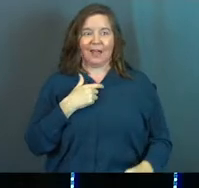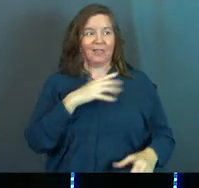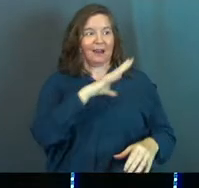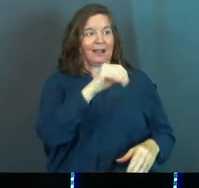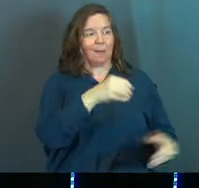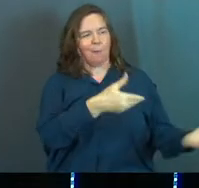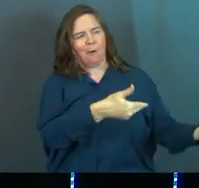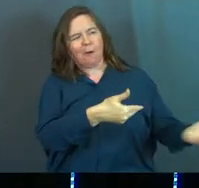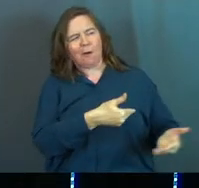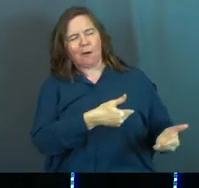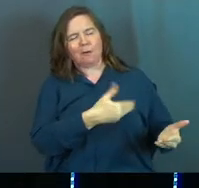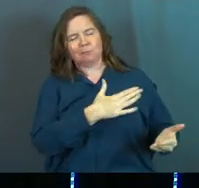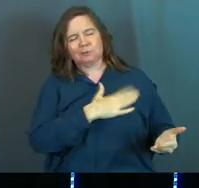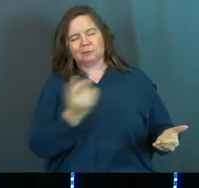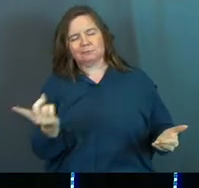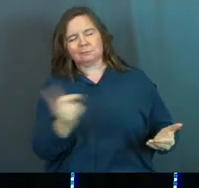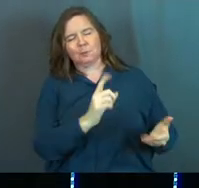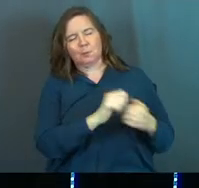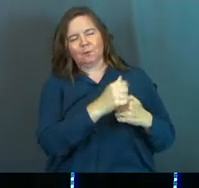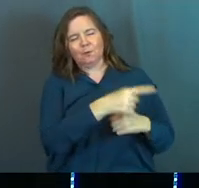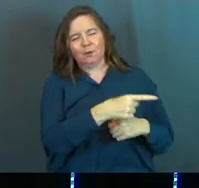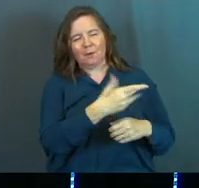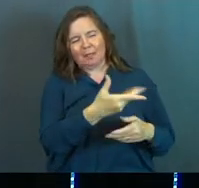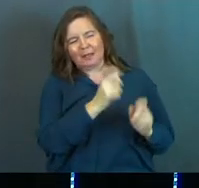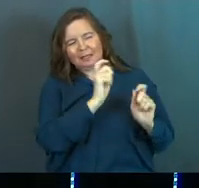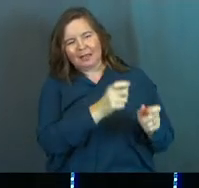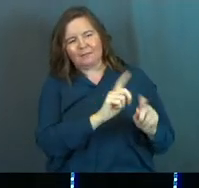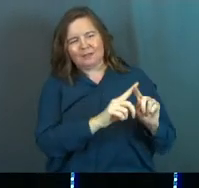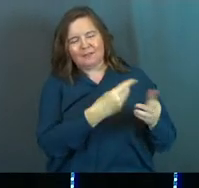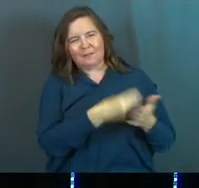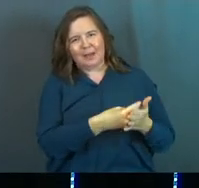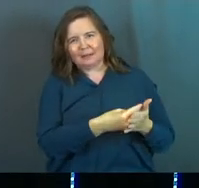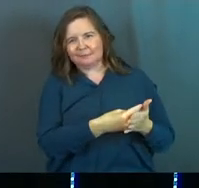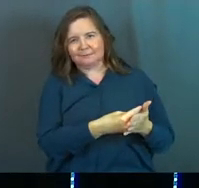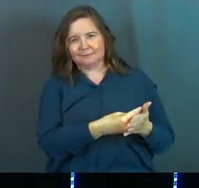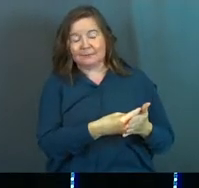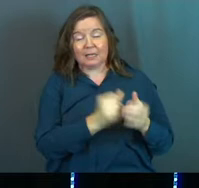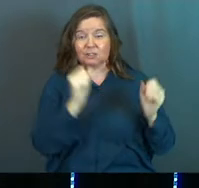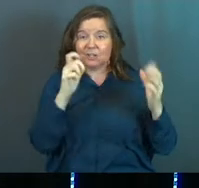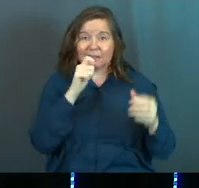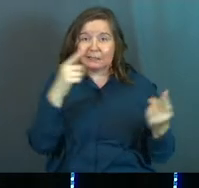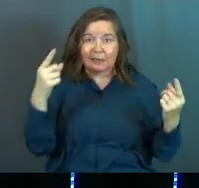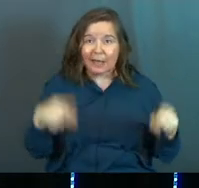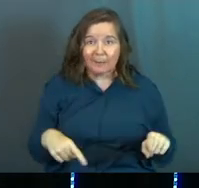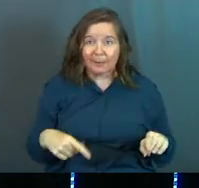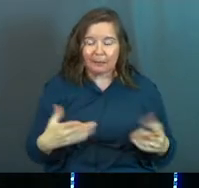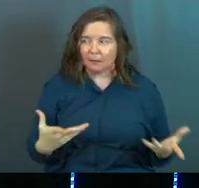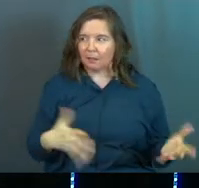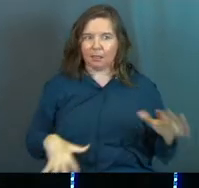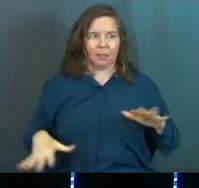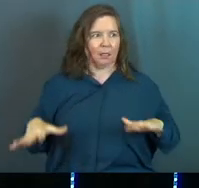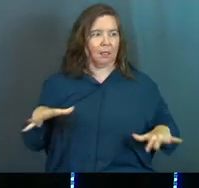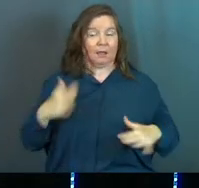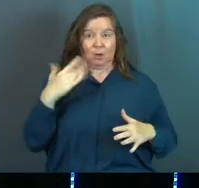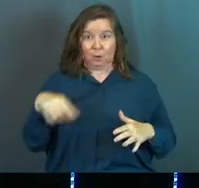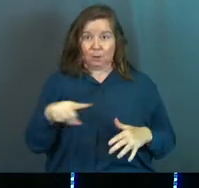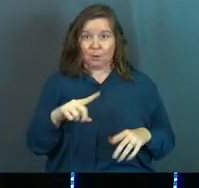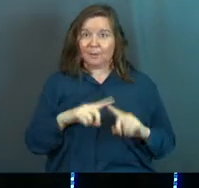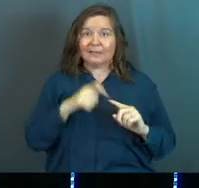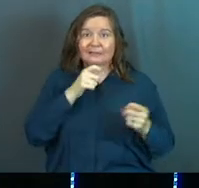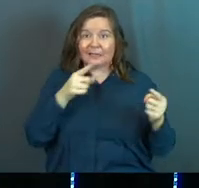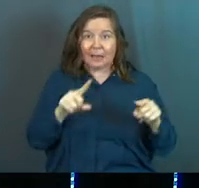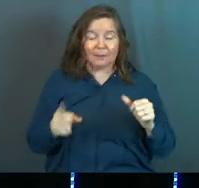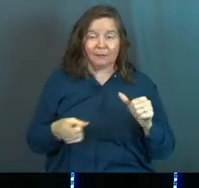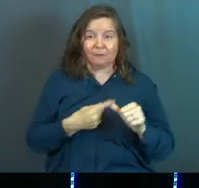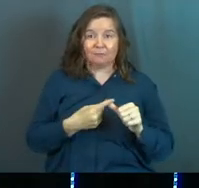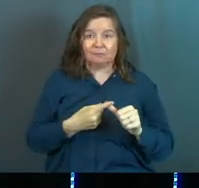employer there saying, please, please, please work for us. Let us give you all kinds of money, and shockingly, that didn't happen to me. I don't know about you, but it